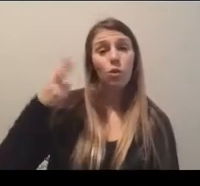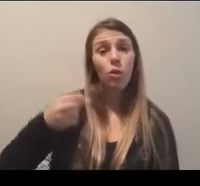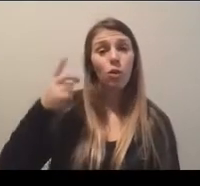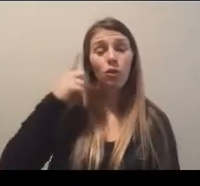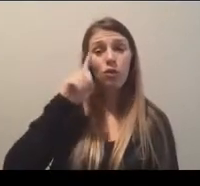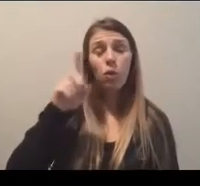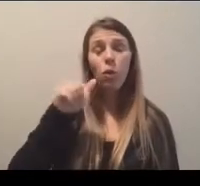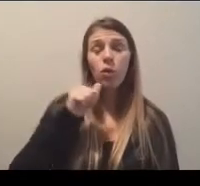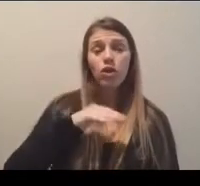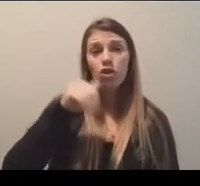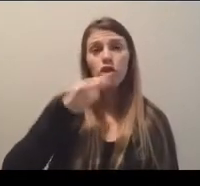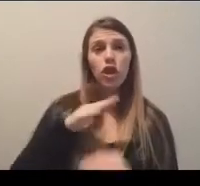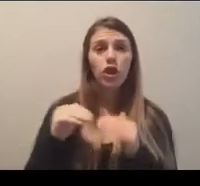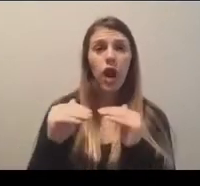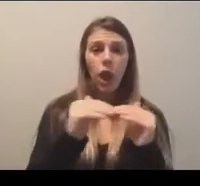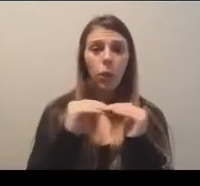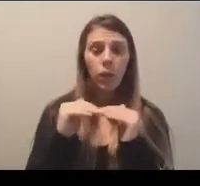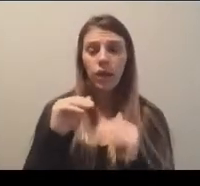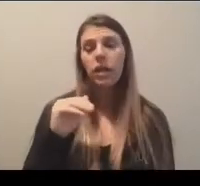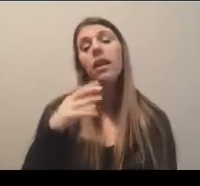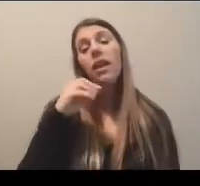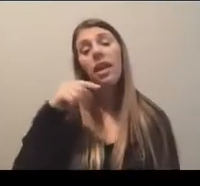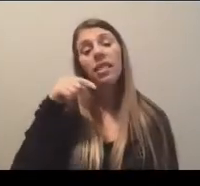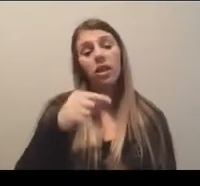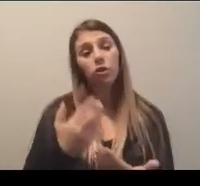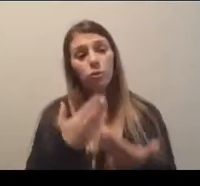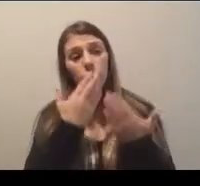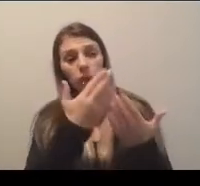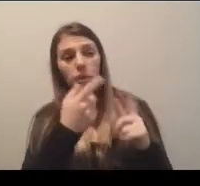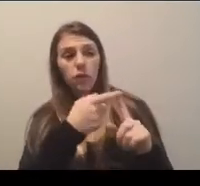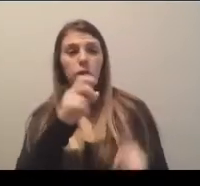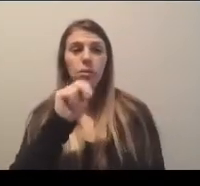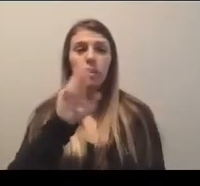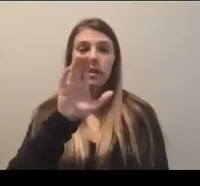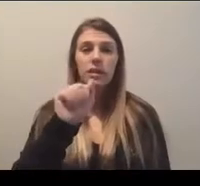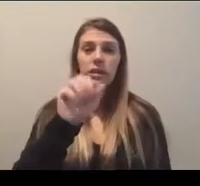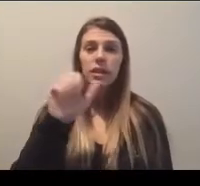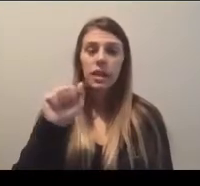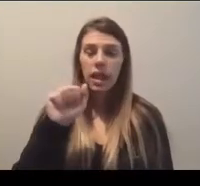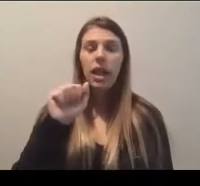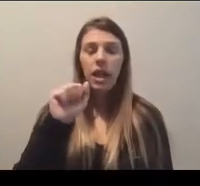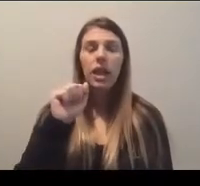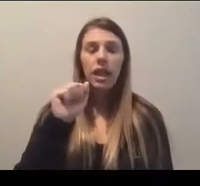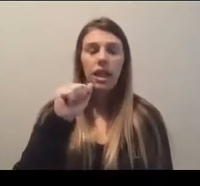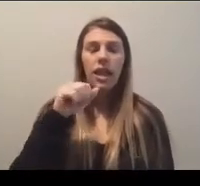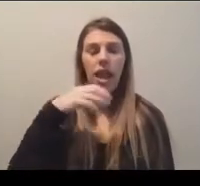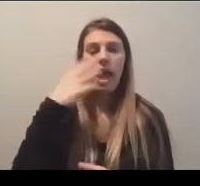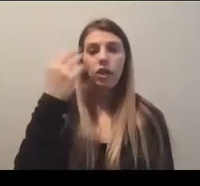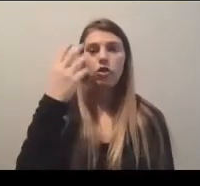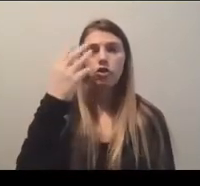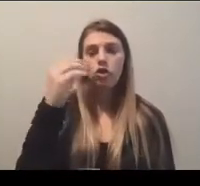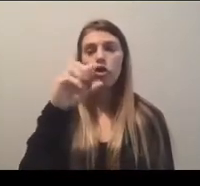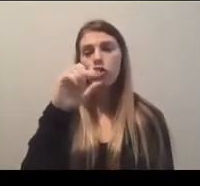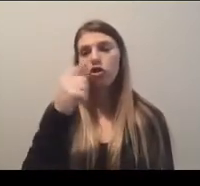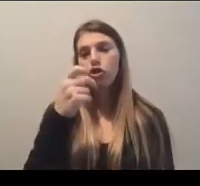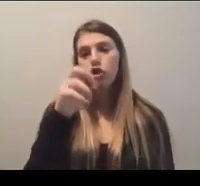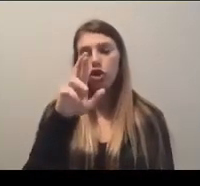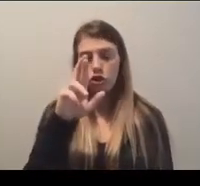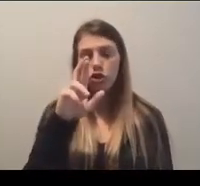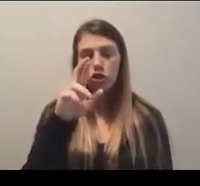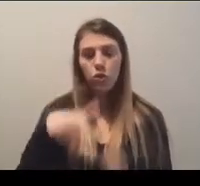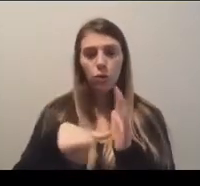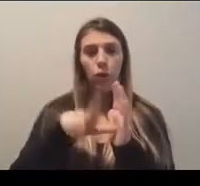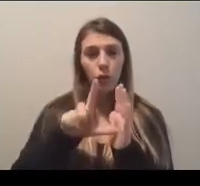as work continues on the recommendations from the NCAA External Gender Equity Review, Phase I and Phase II,